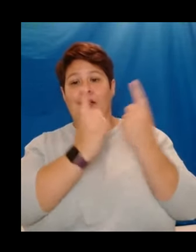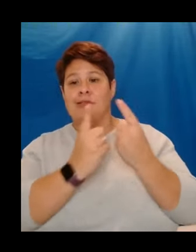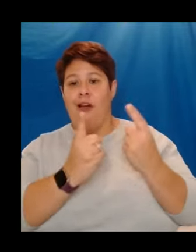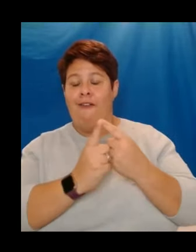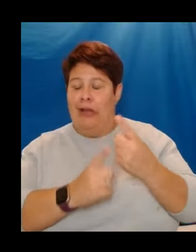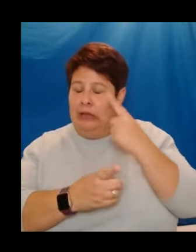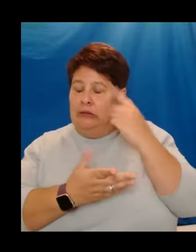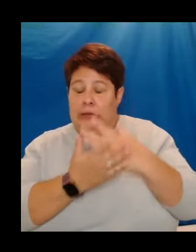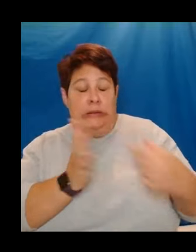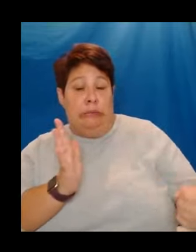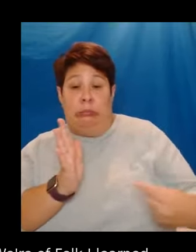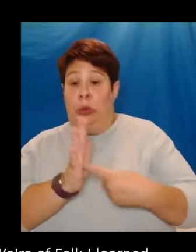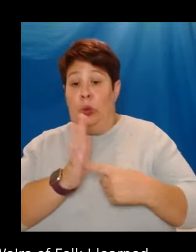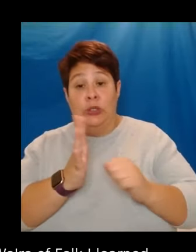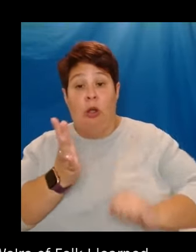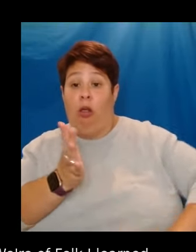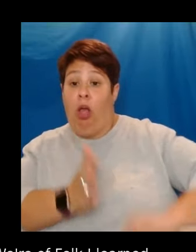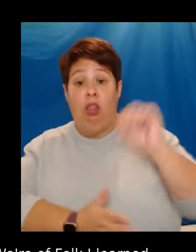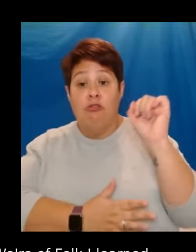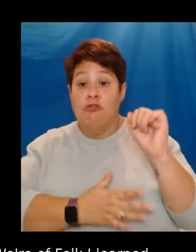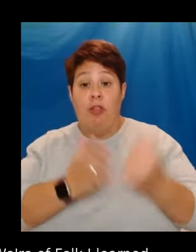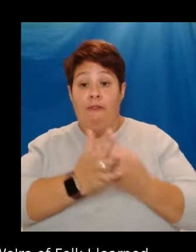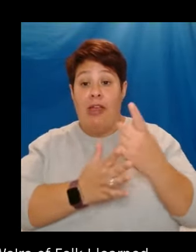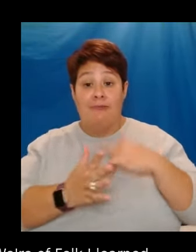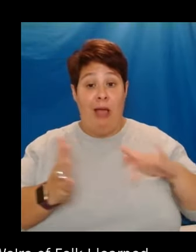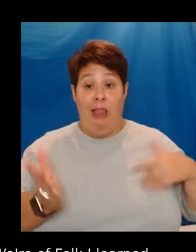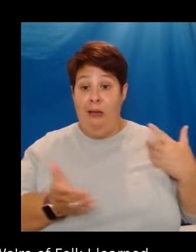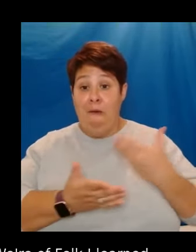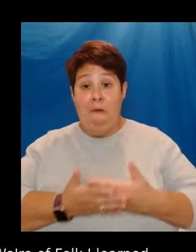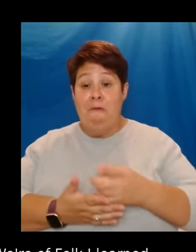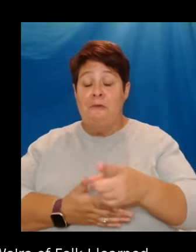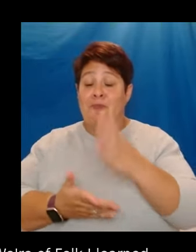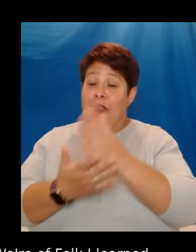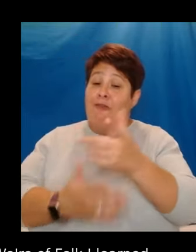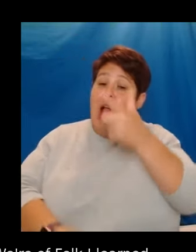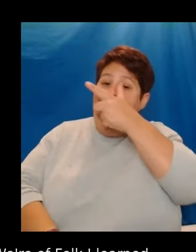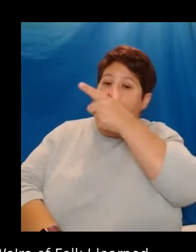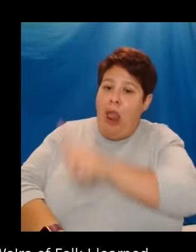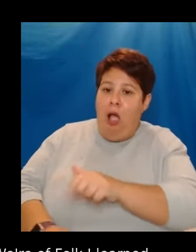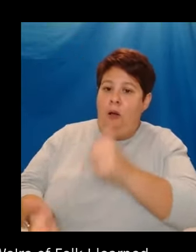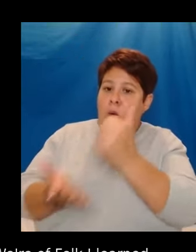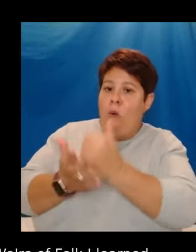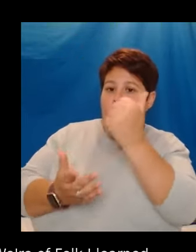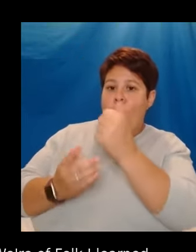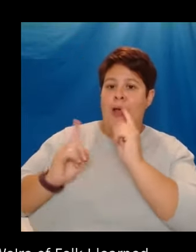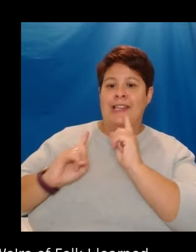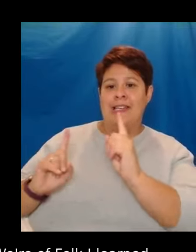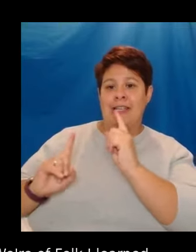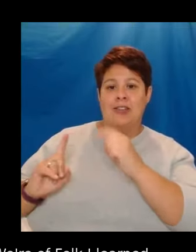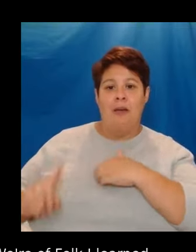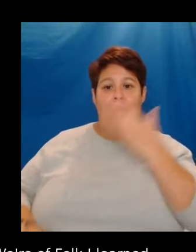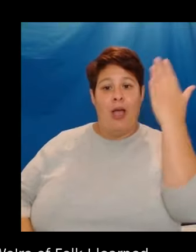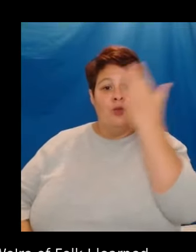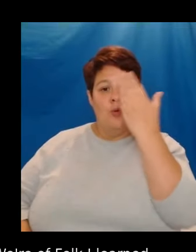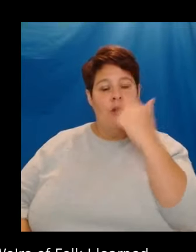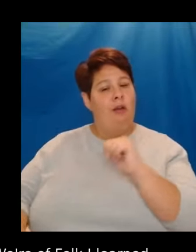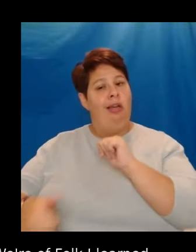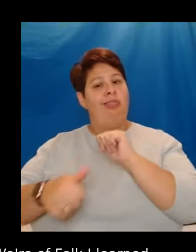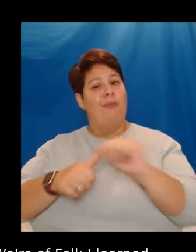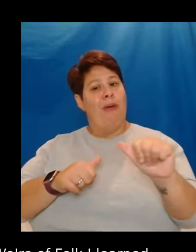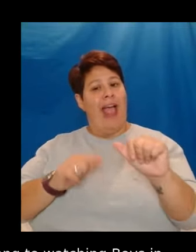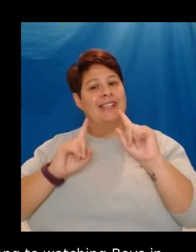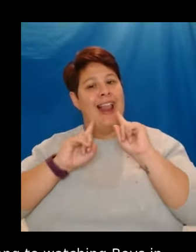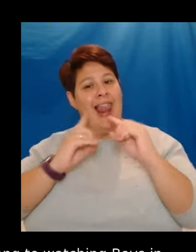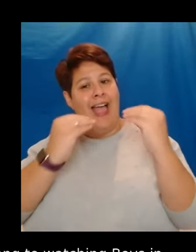event of my life. I was very lucky to have great teachers at my school, but the best lessons were